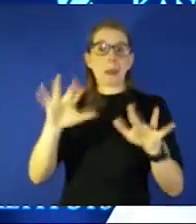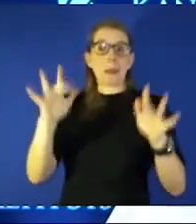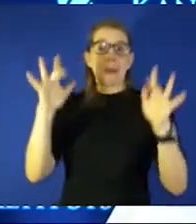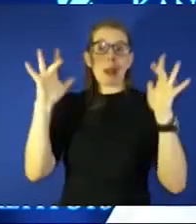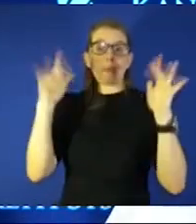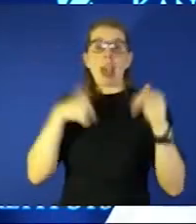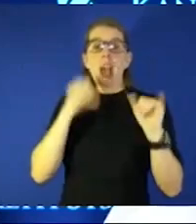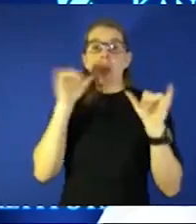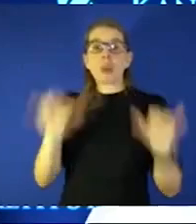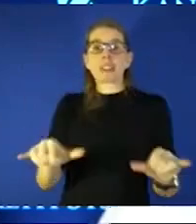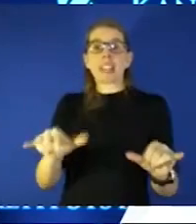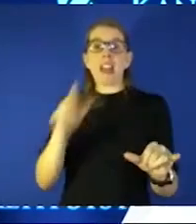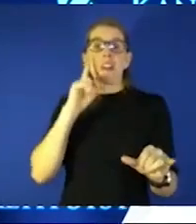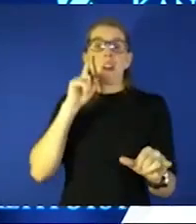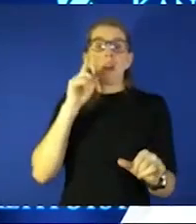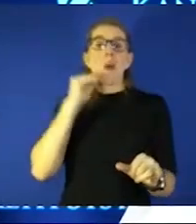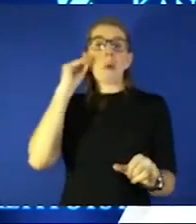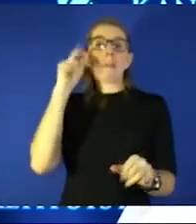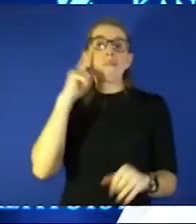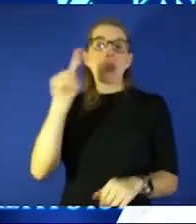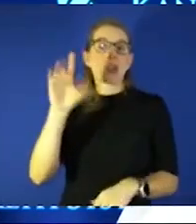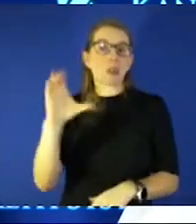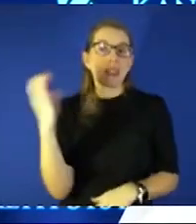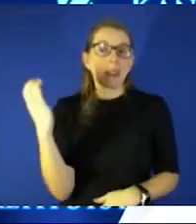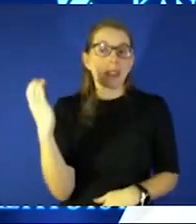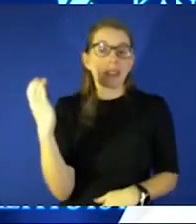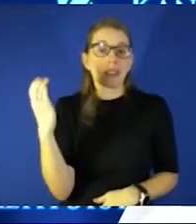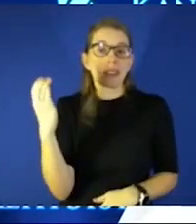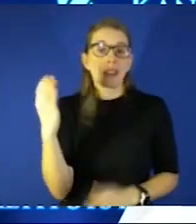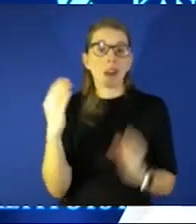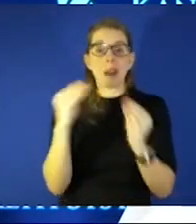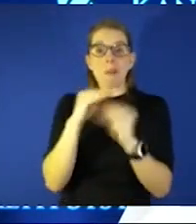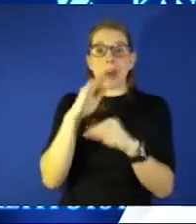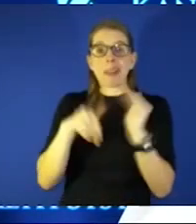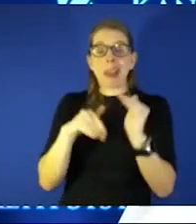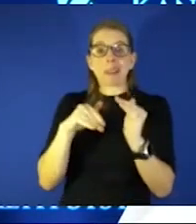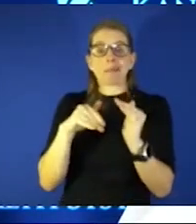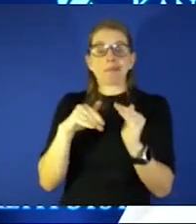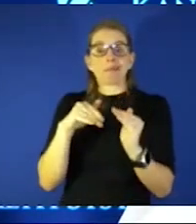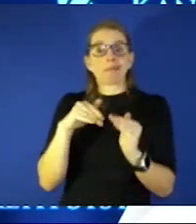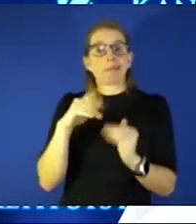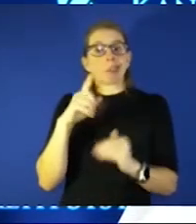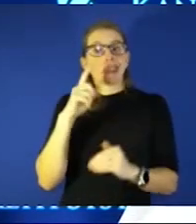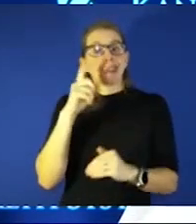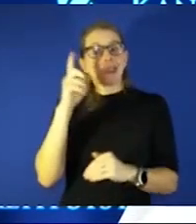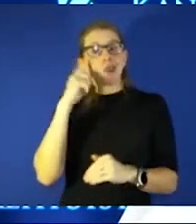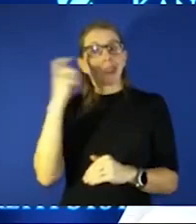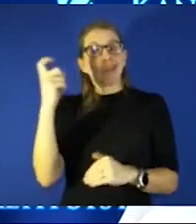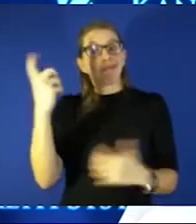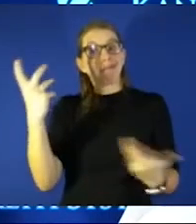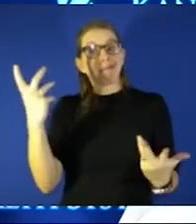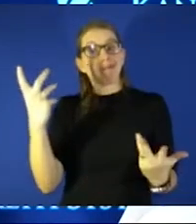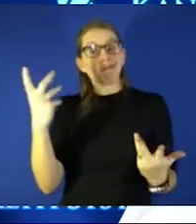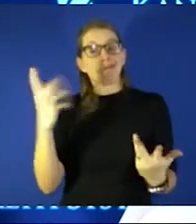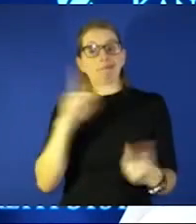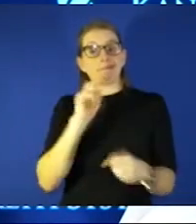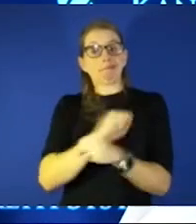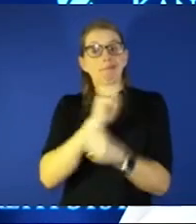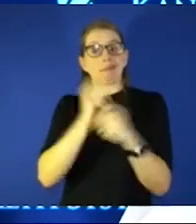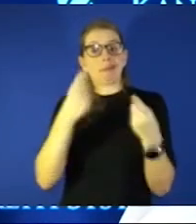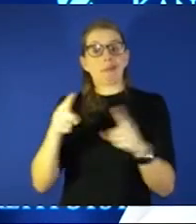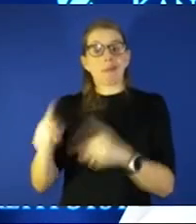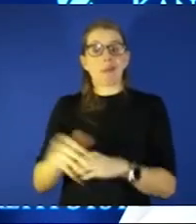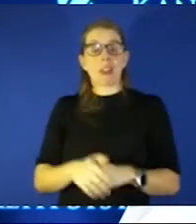home for christmas it's more than just a dream it's where we are but the greatest gift